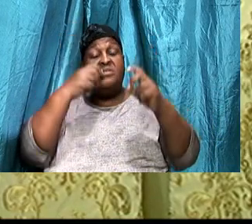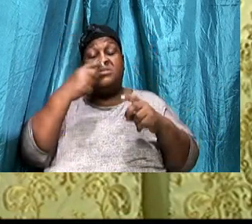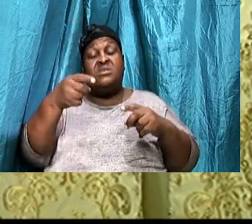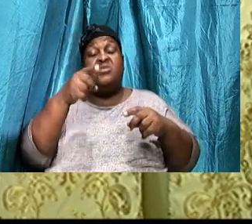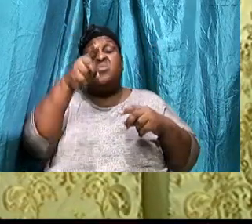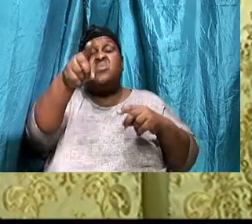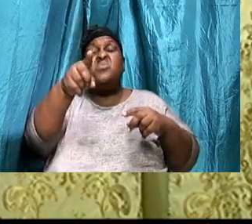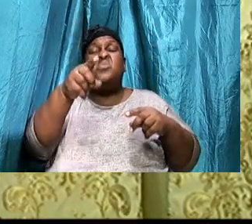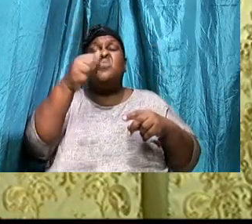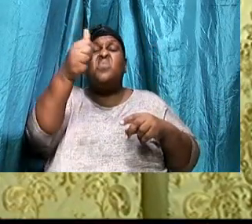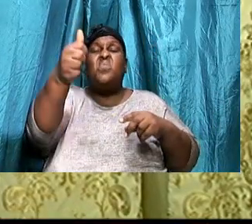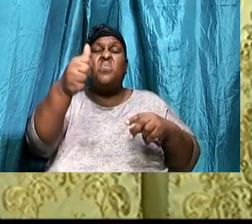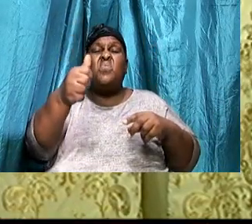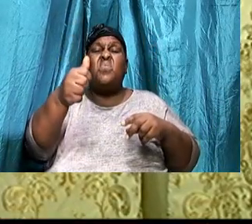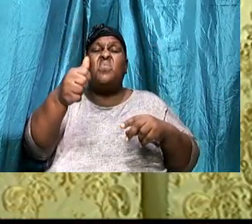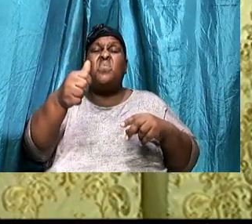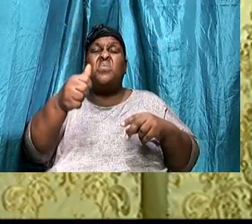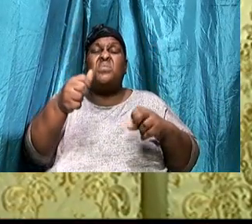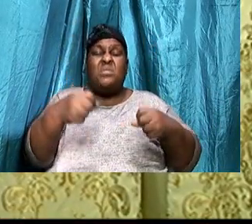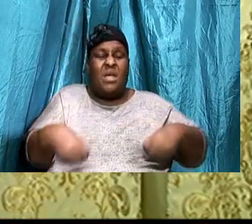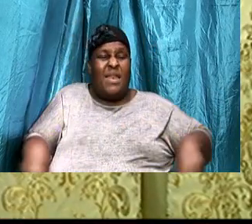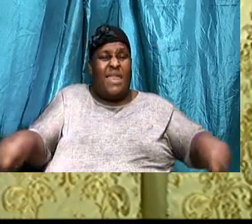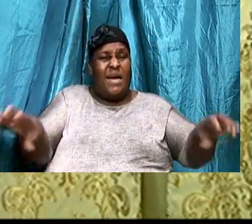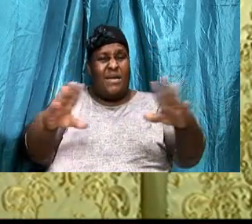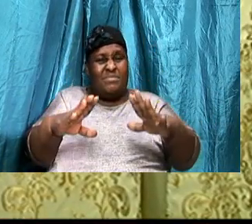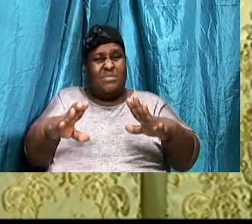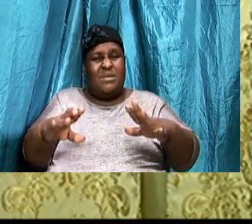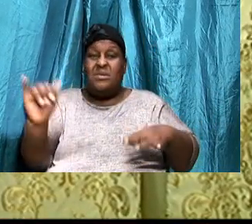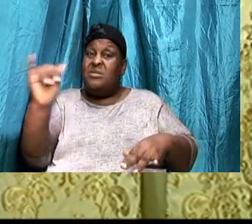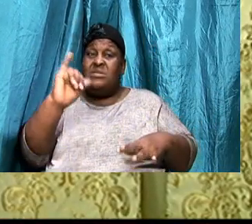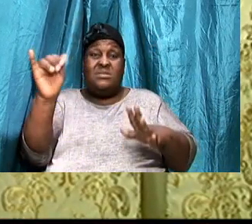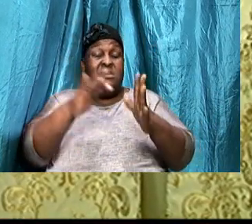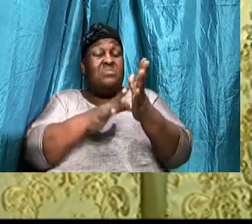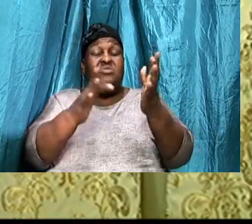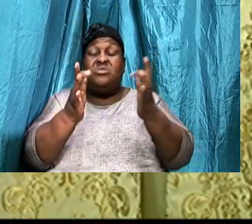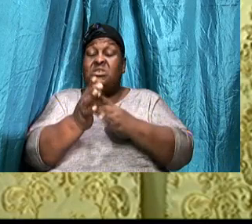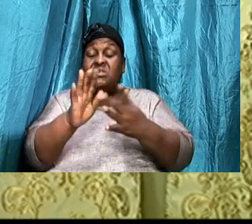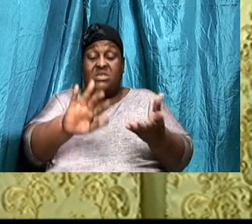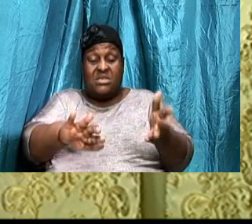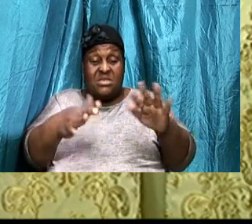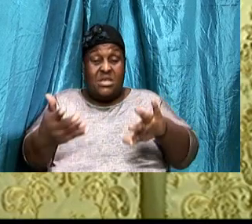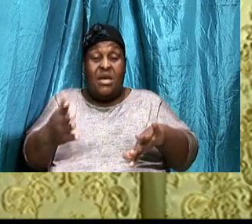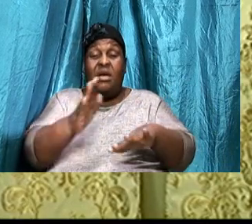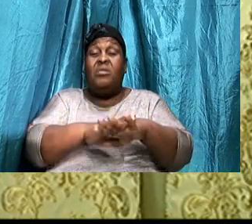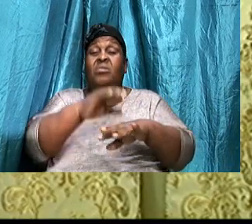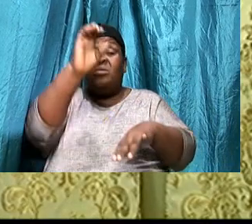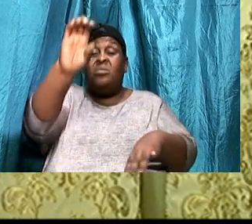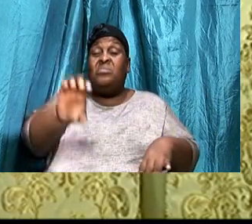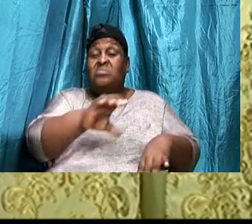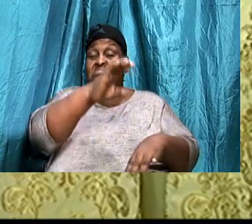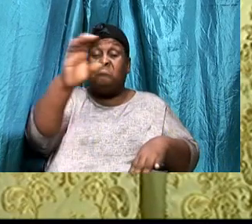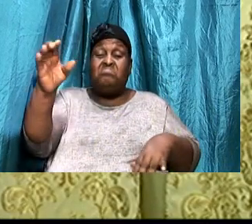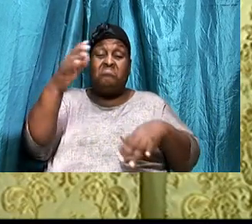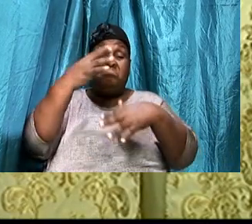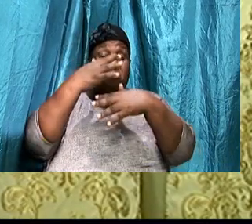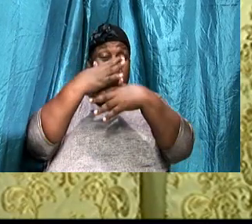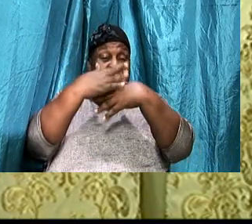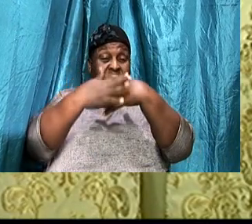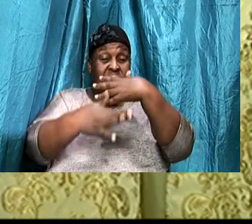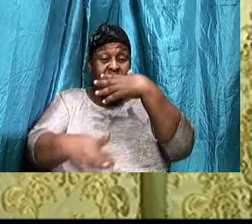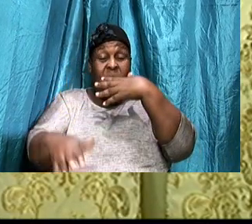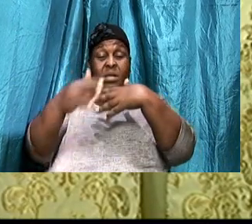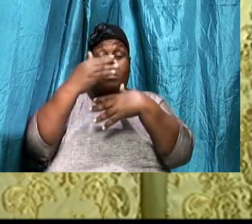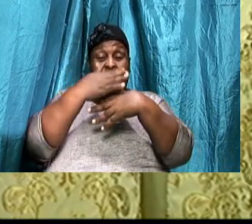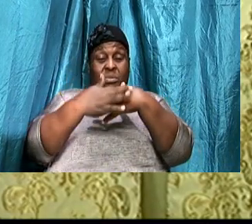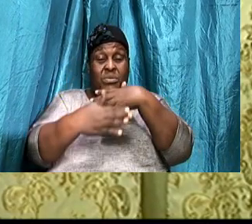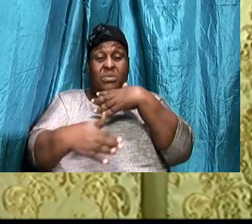own, That property, Likewise, When Jesus Christ, Died, On the cross, Shed his blood, What he did,